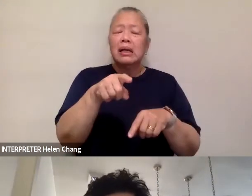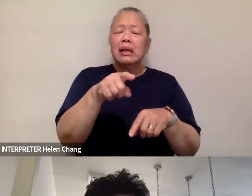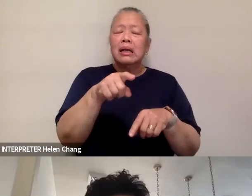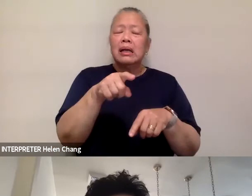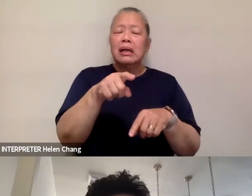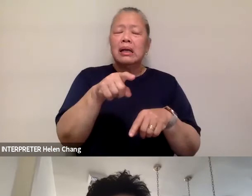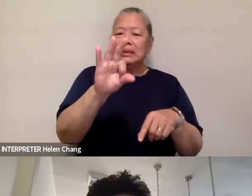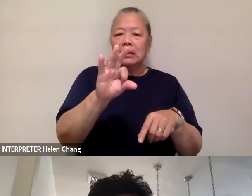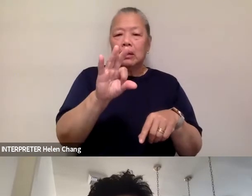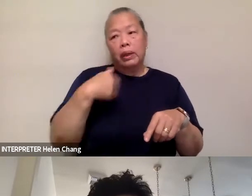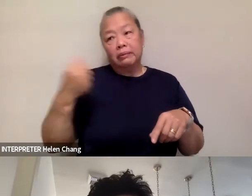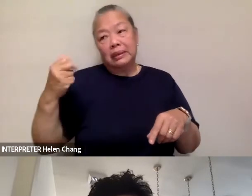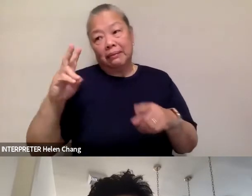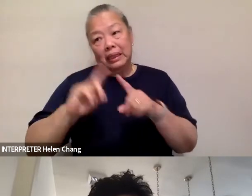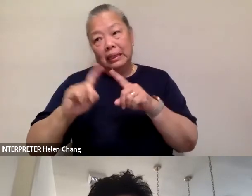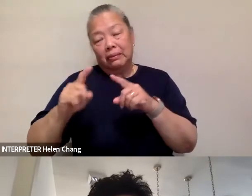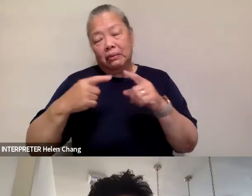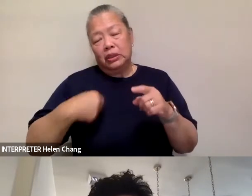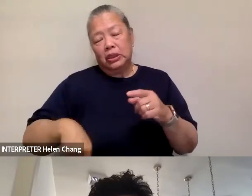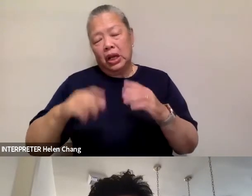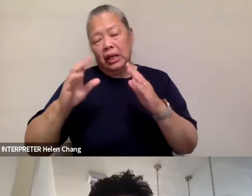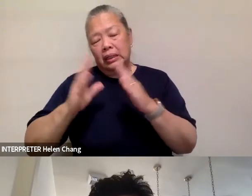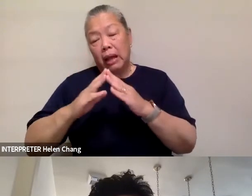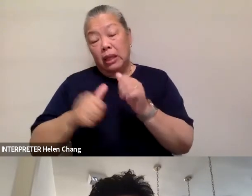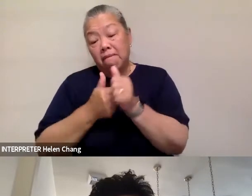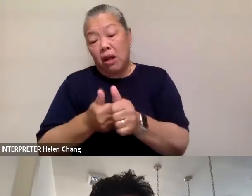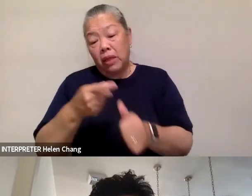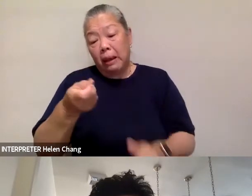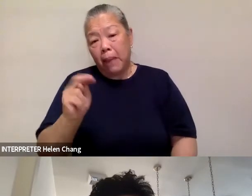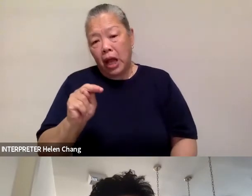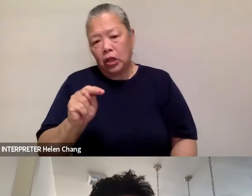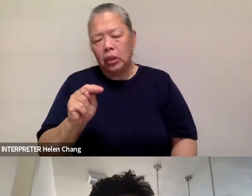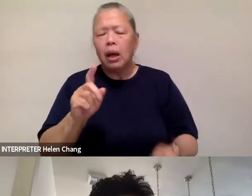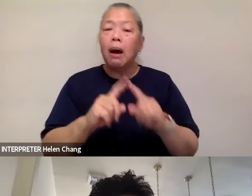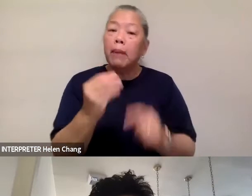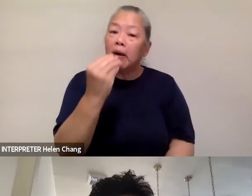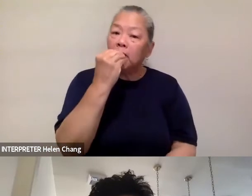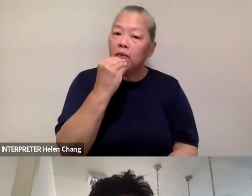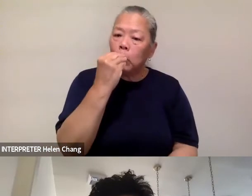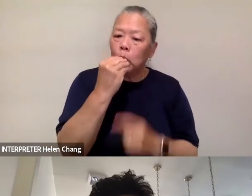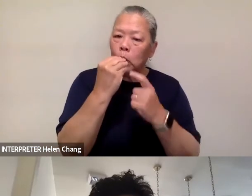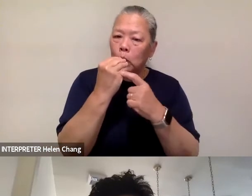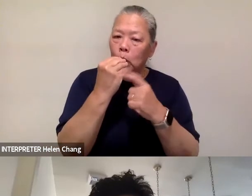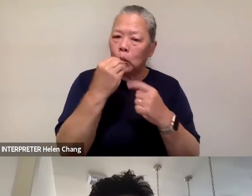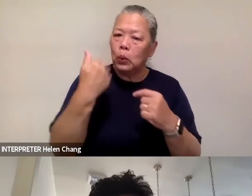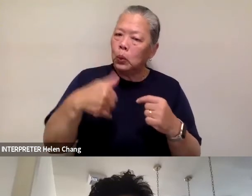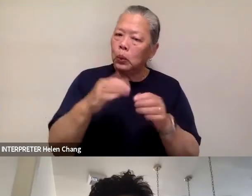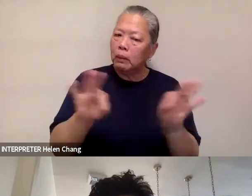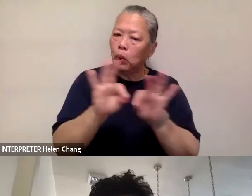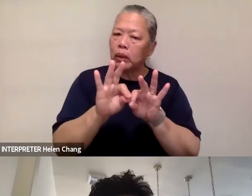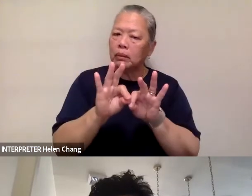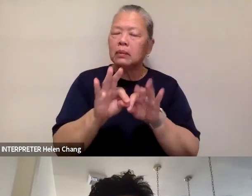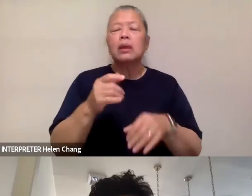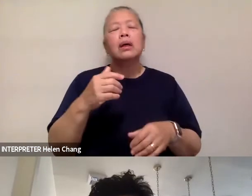historic core that are going for the pattern, but the food is important, extremely important. Because we're launching a